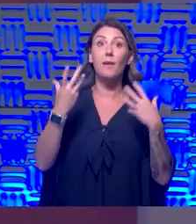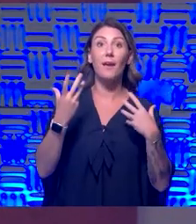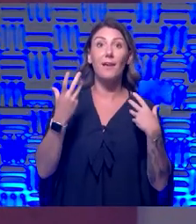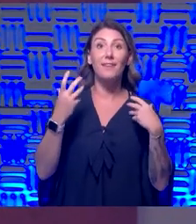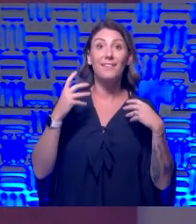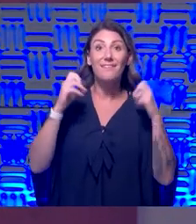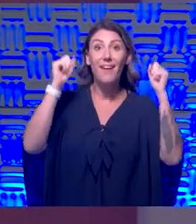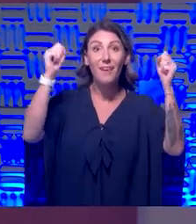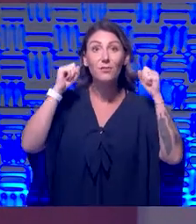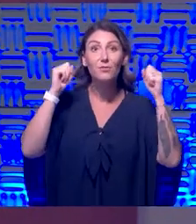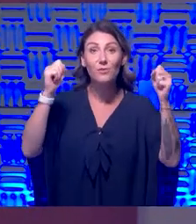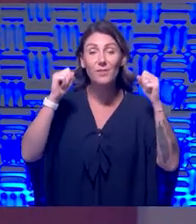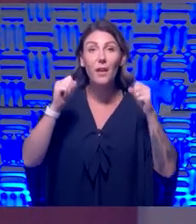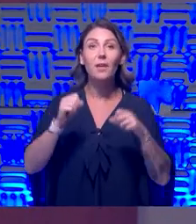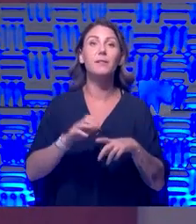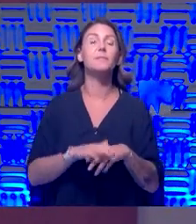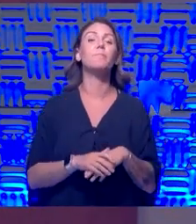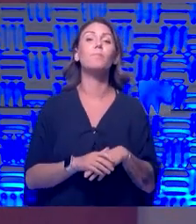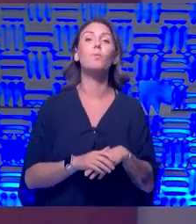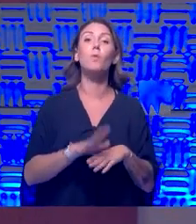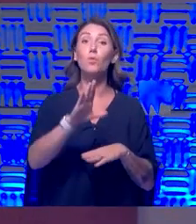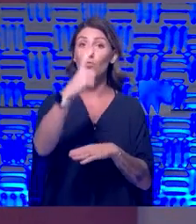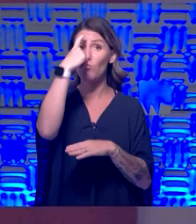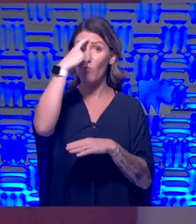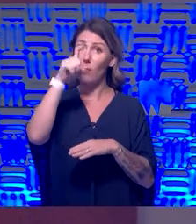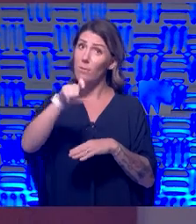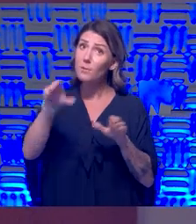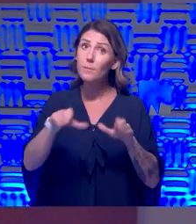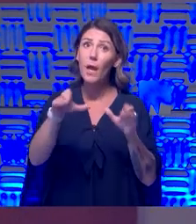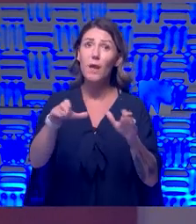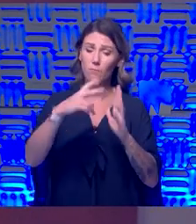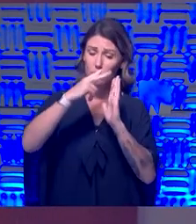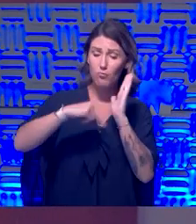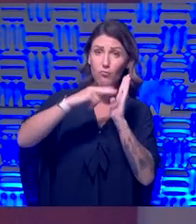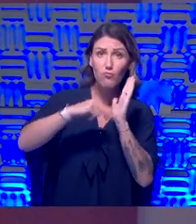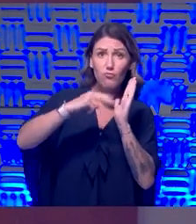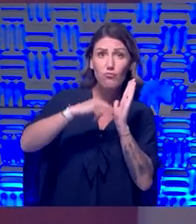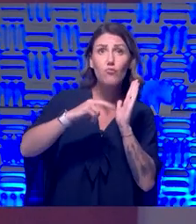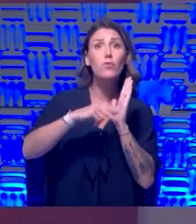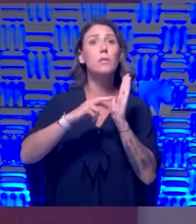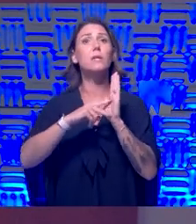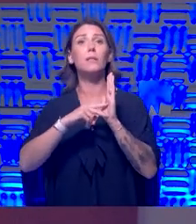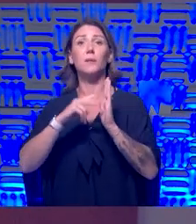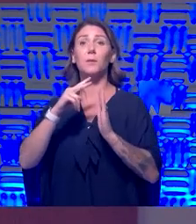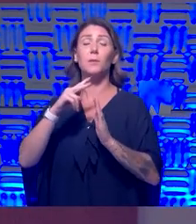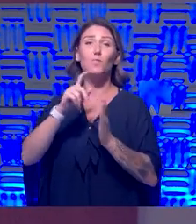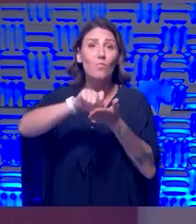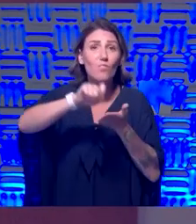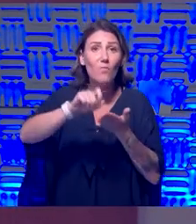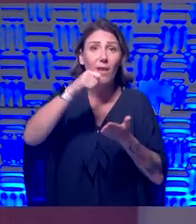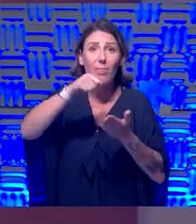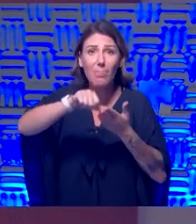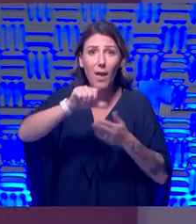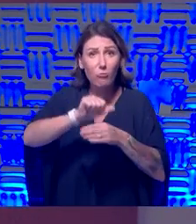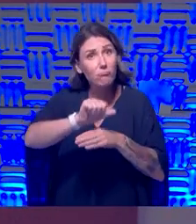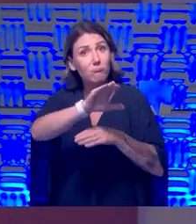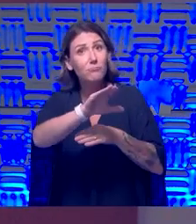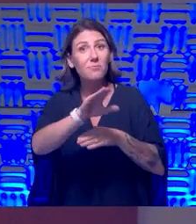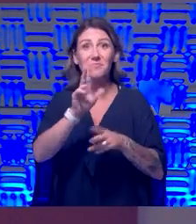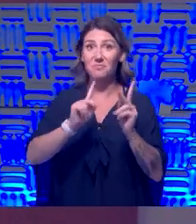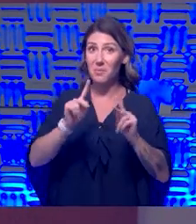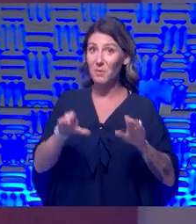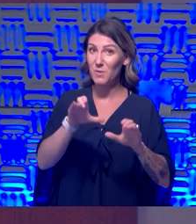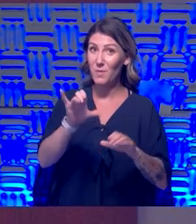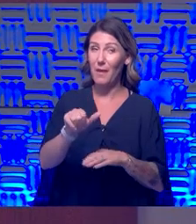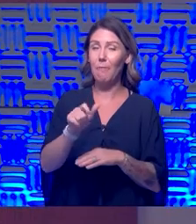brain active. So read socialize, use technology to, to reach your friends, uh, write letters. People still do that